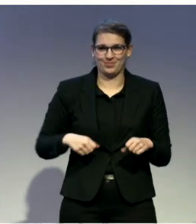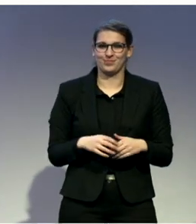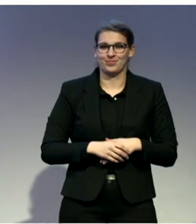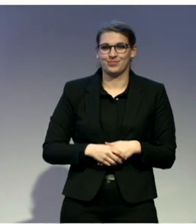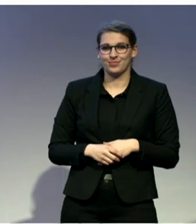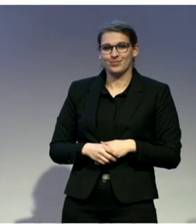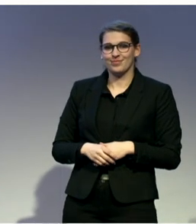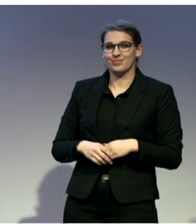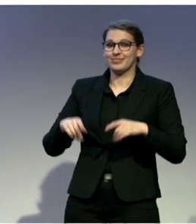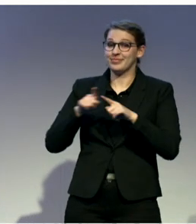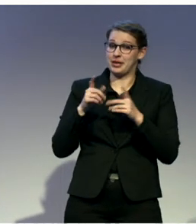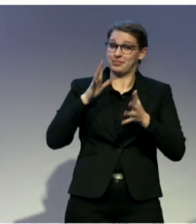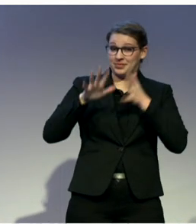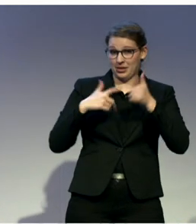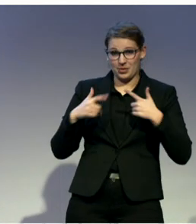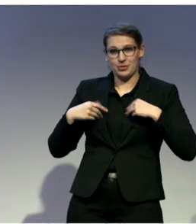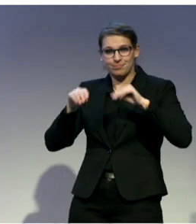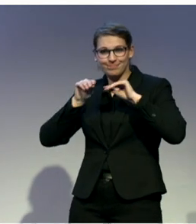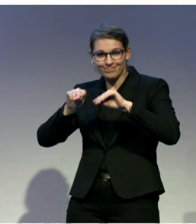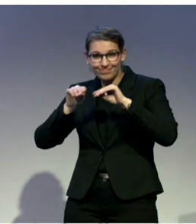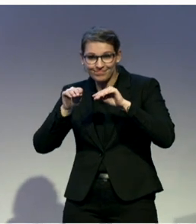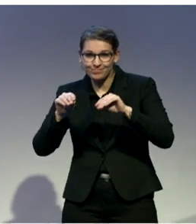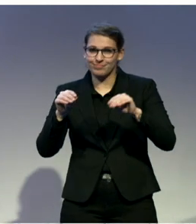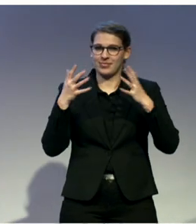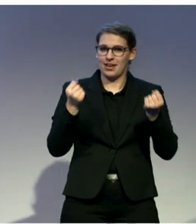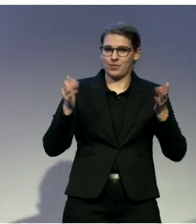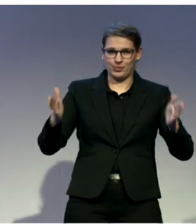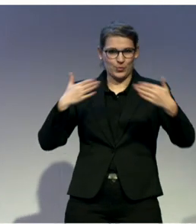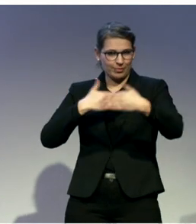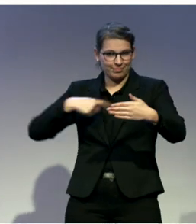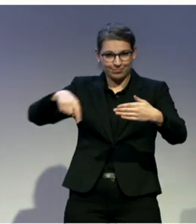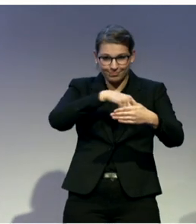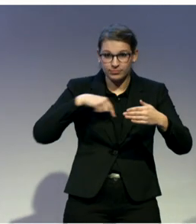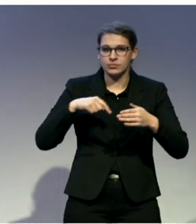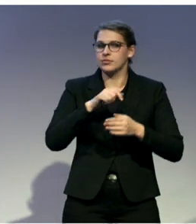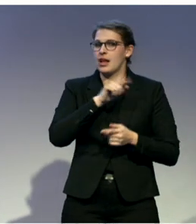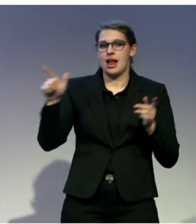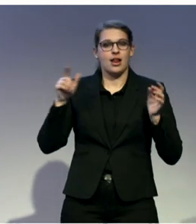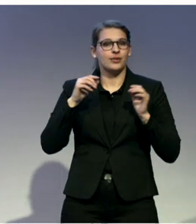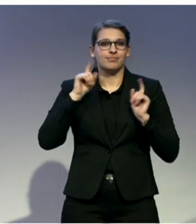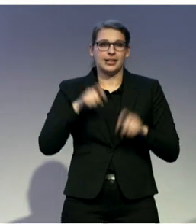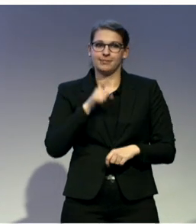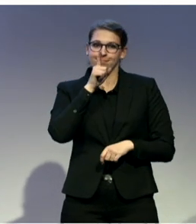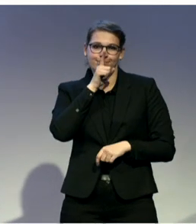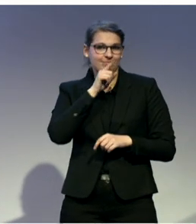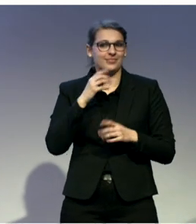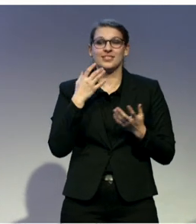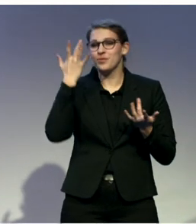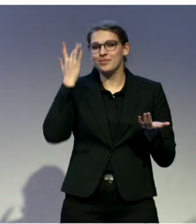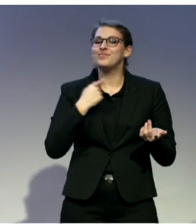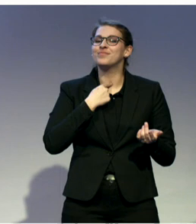first, second of this course, no talking. It's only use of body language and signs, and it's amazing